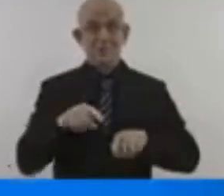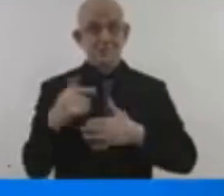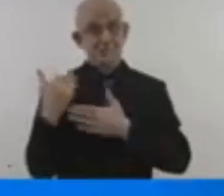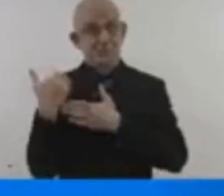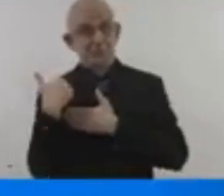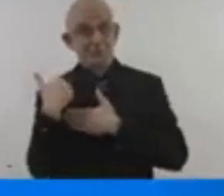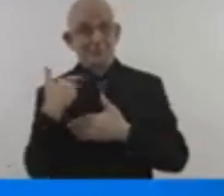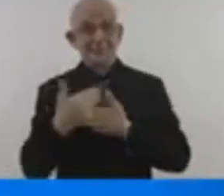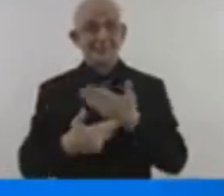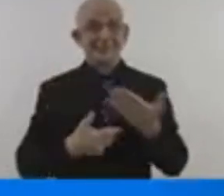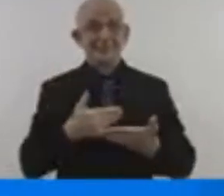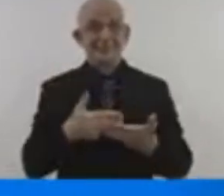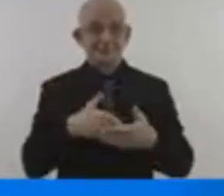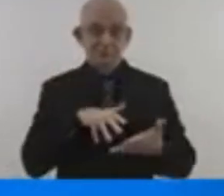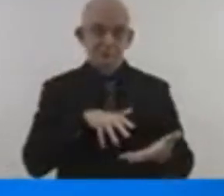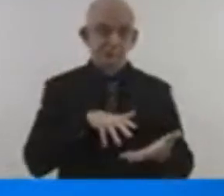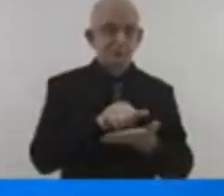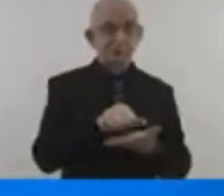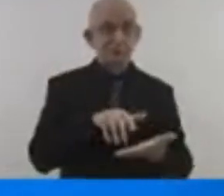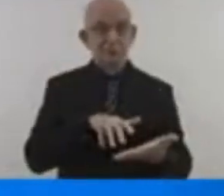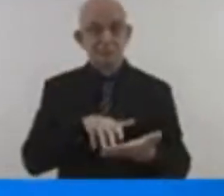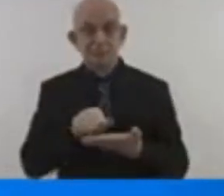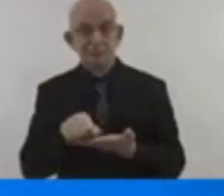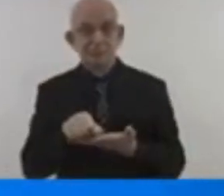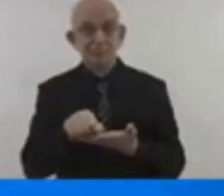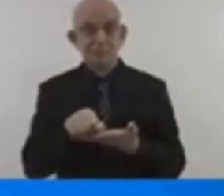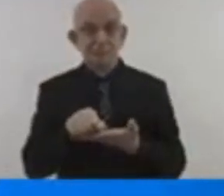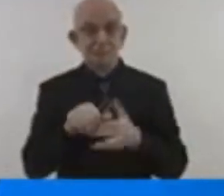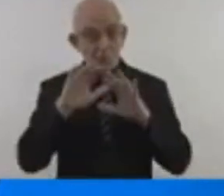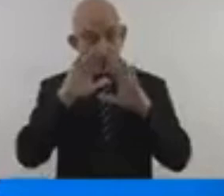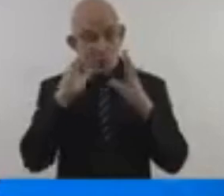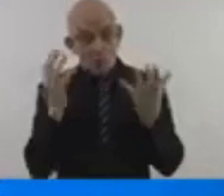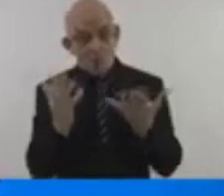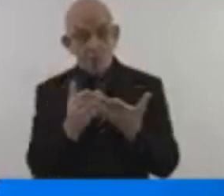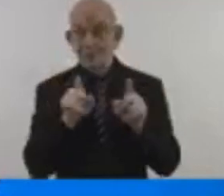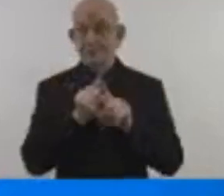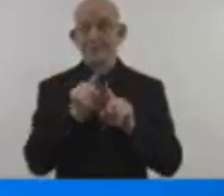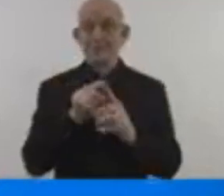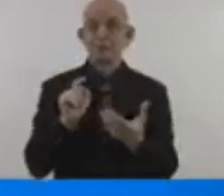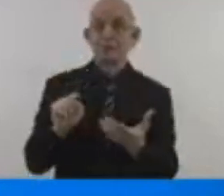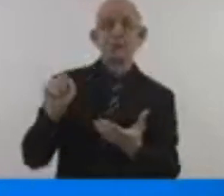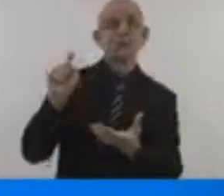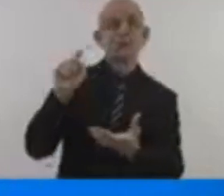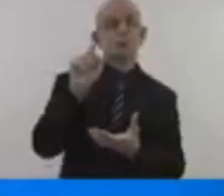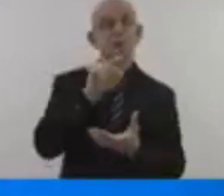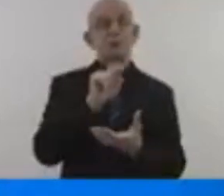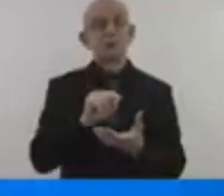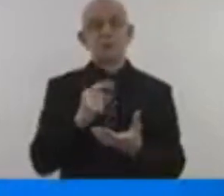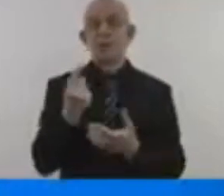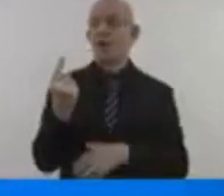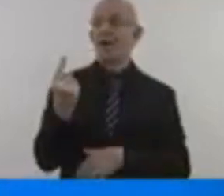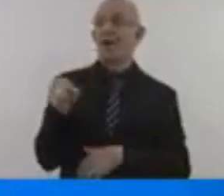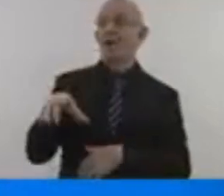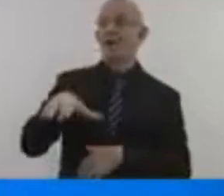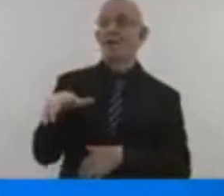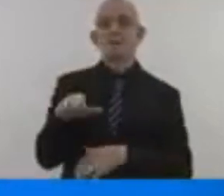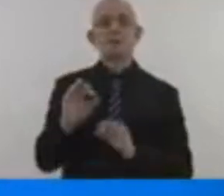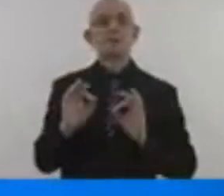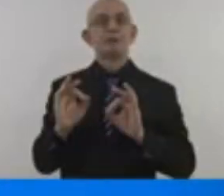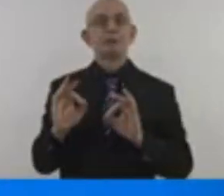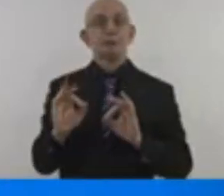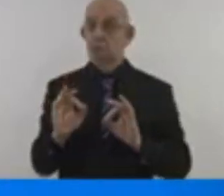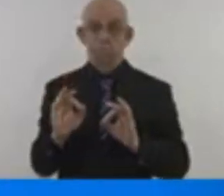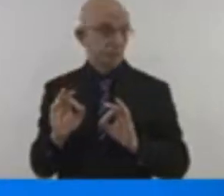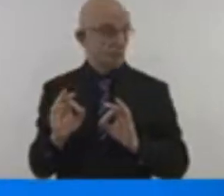everywhere. Destroyed homes increase insurance premiums everywhere. And this